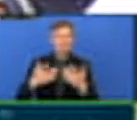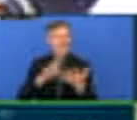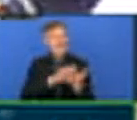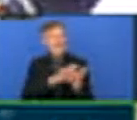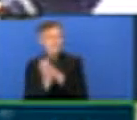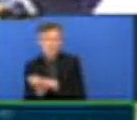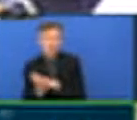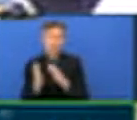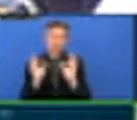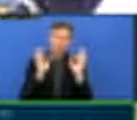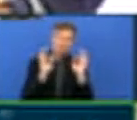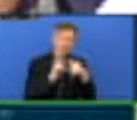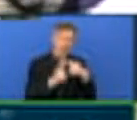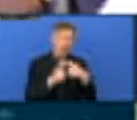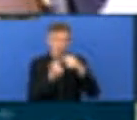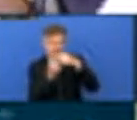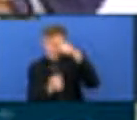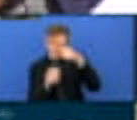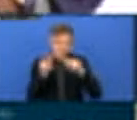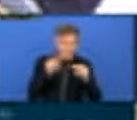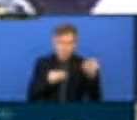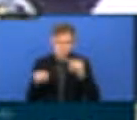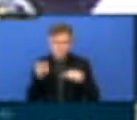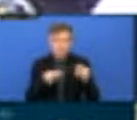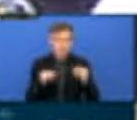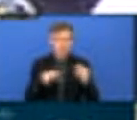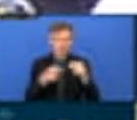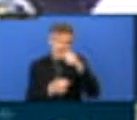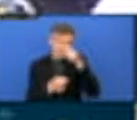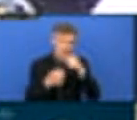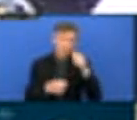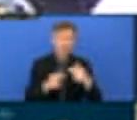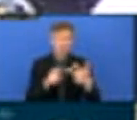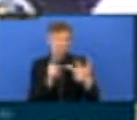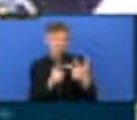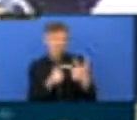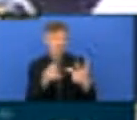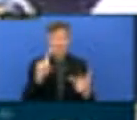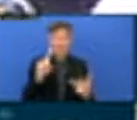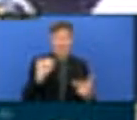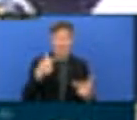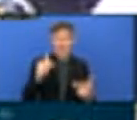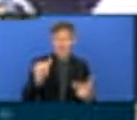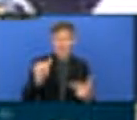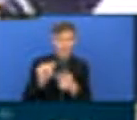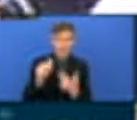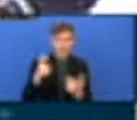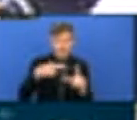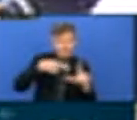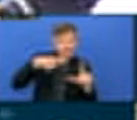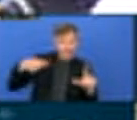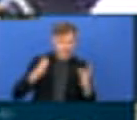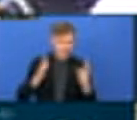Data. Data. have to have accurate data, readily available data. So it's important for us to strengthen our national